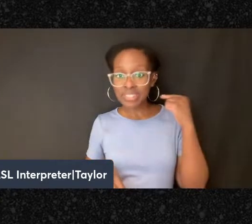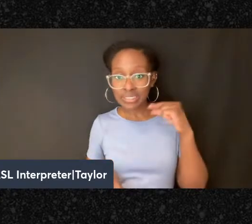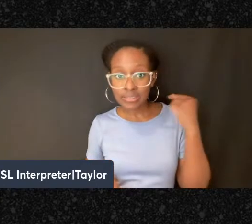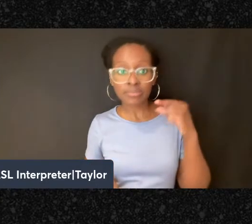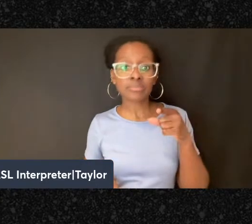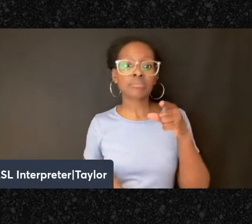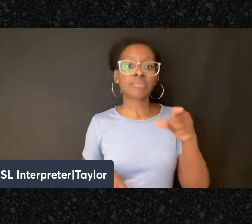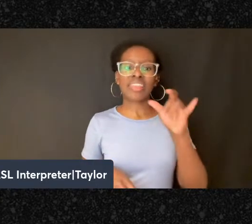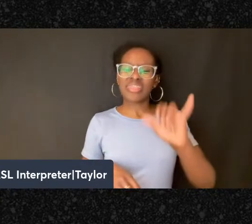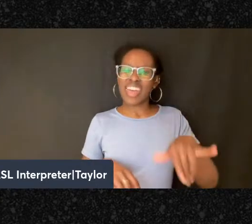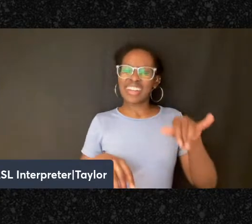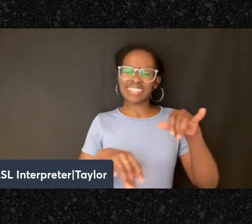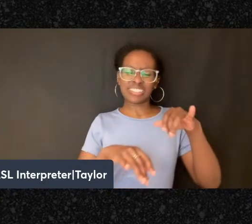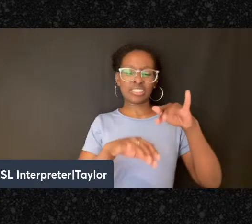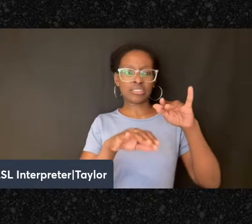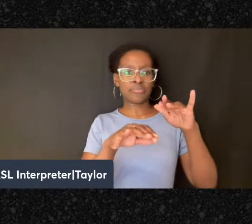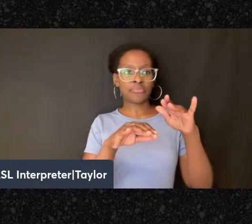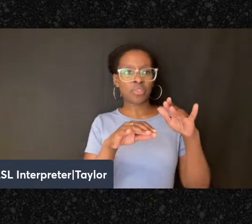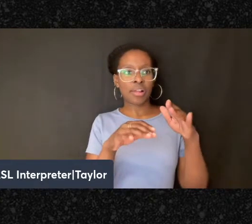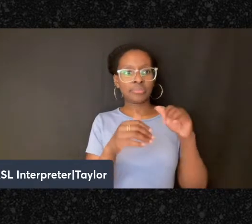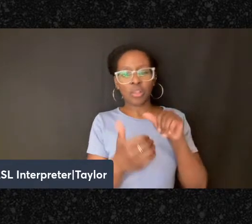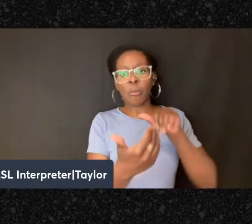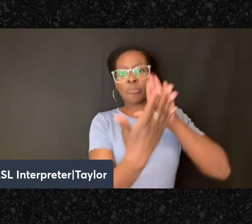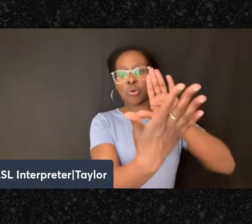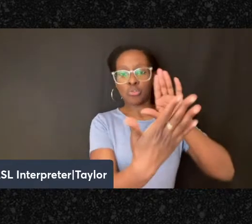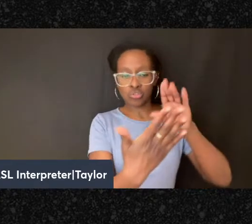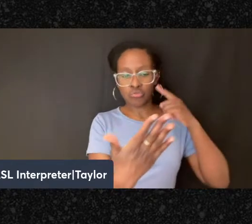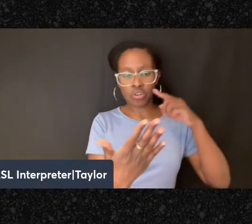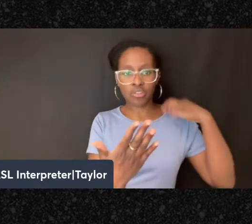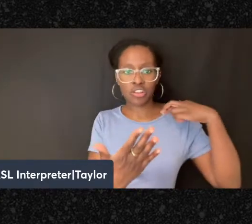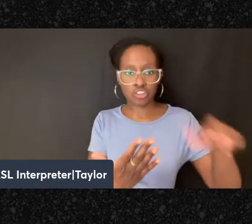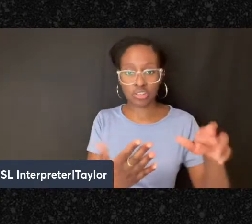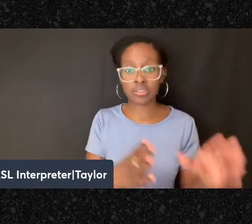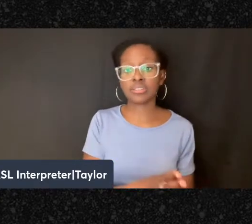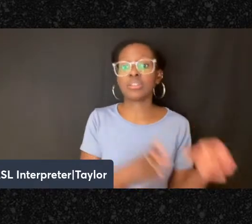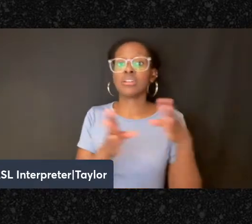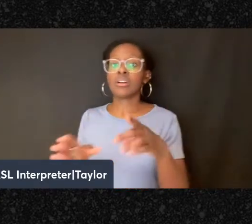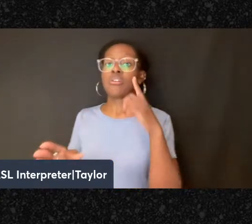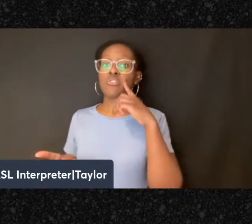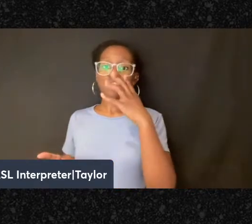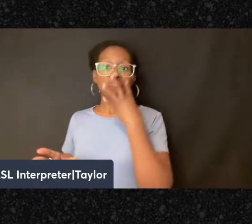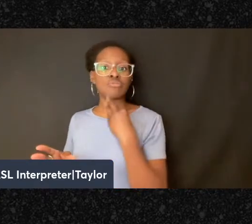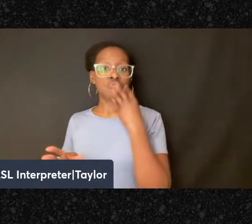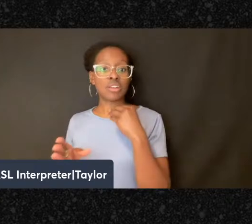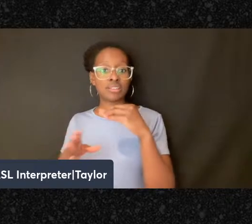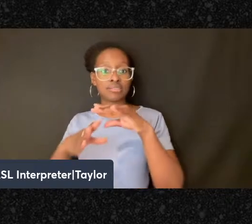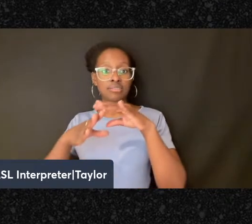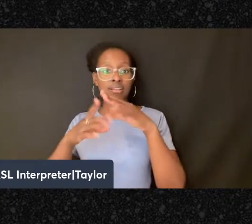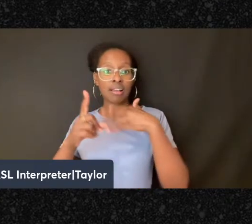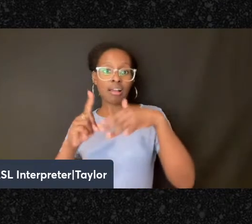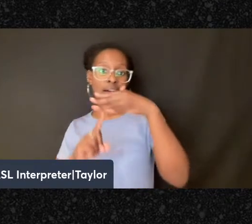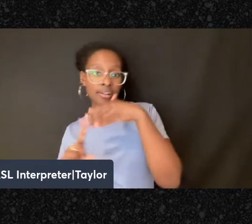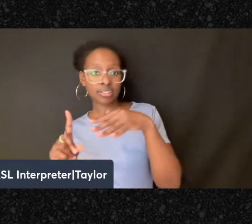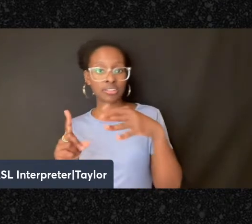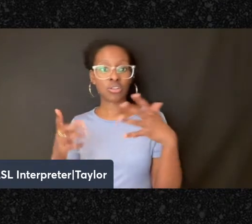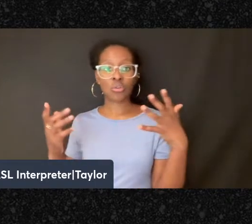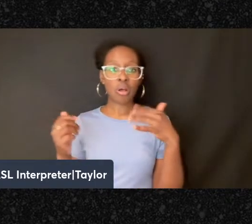of that hierarchy. In the Jewish context, it looks like a response to rabbinic authority,